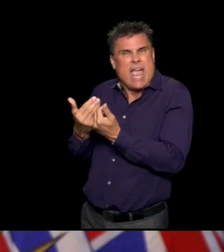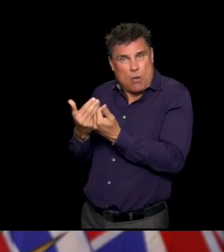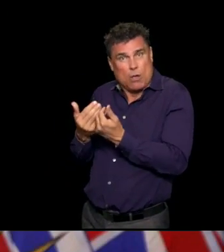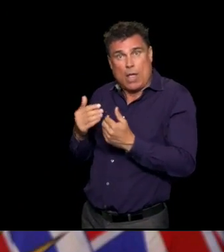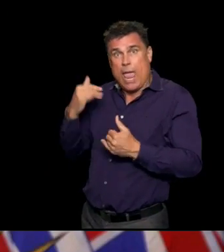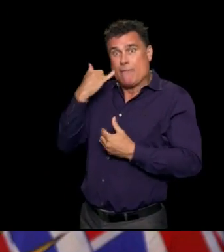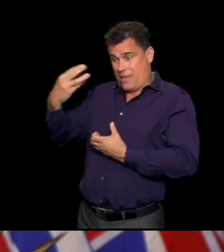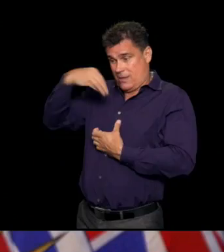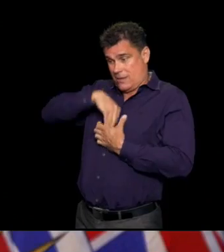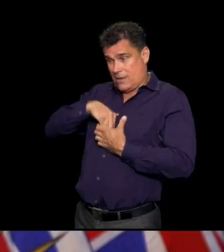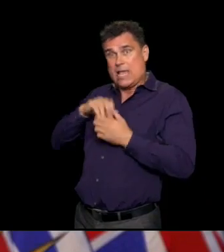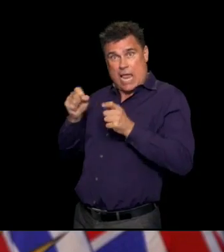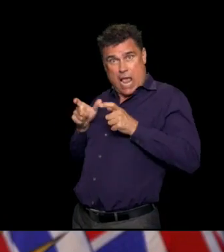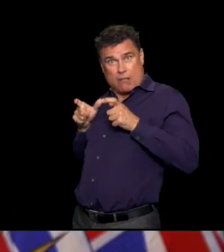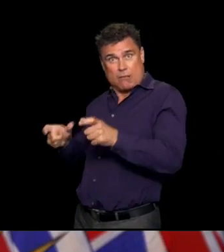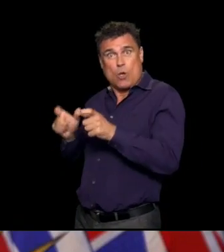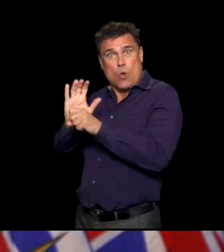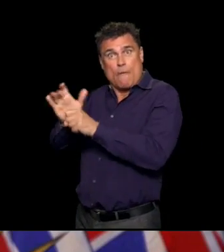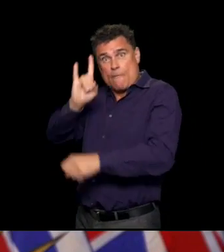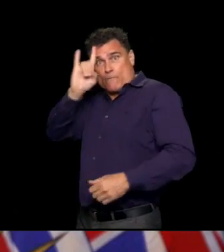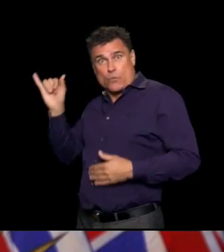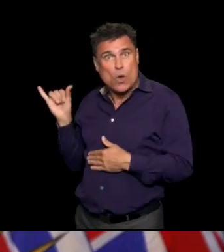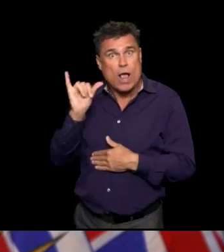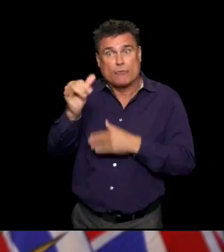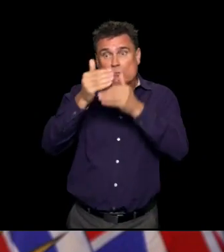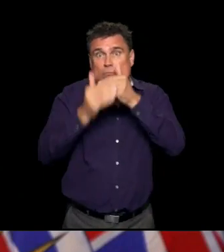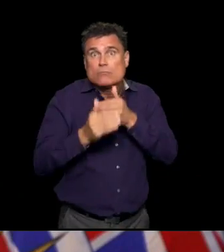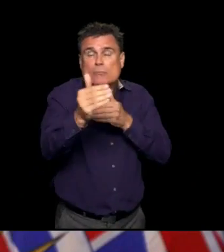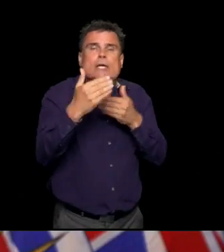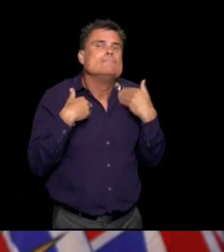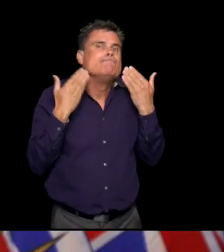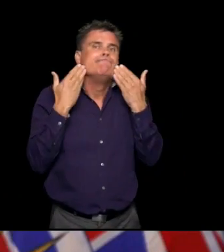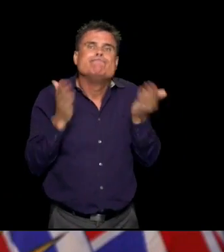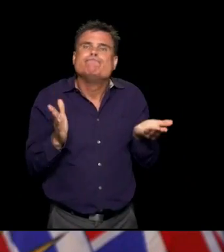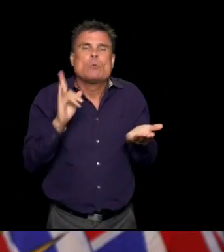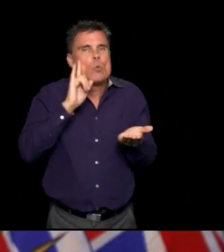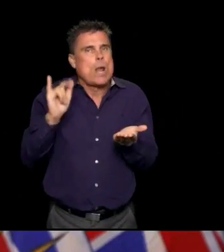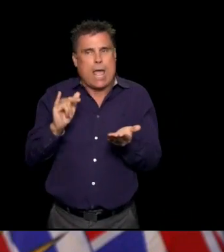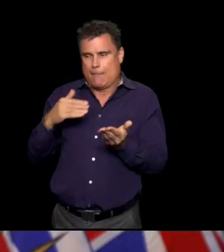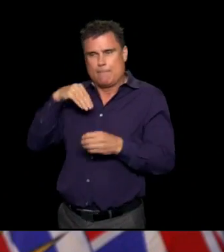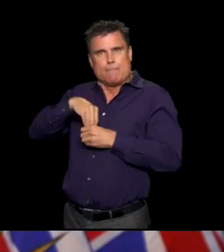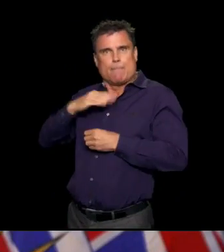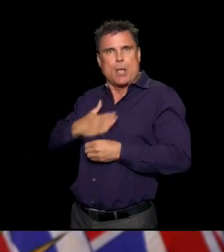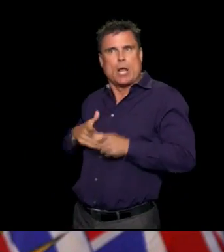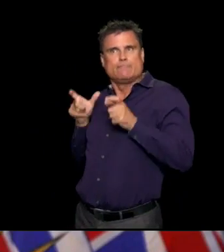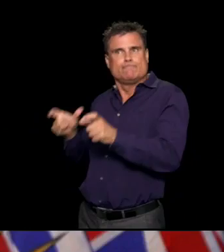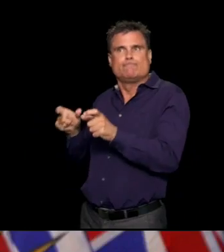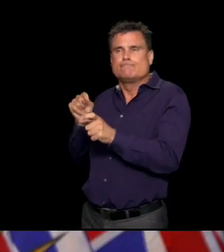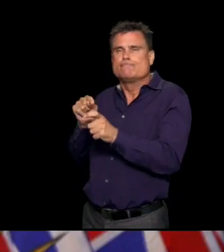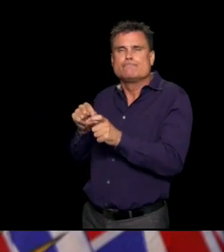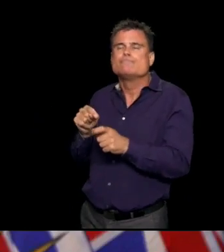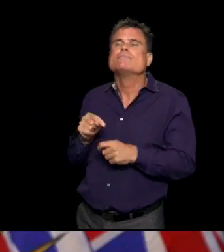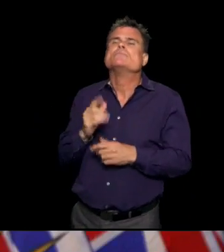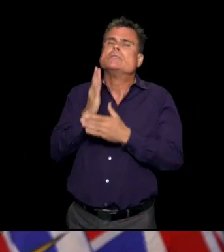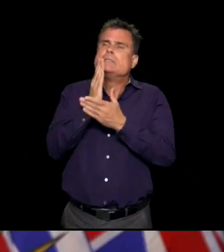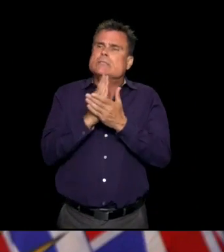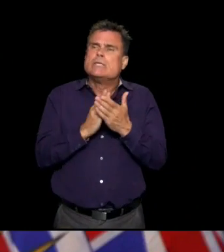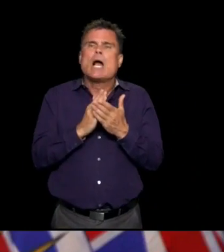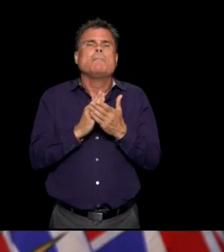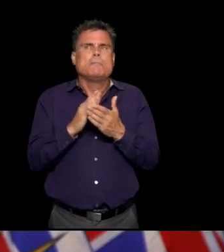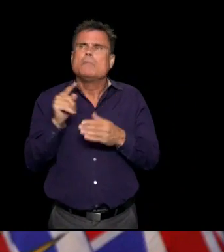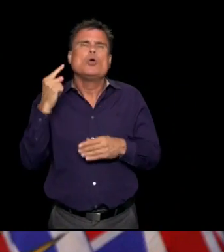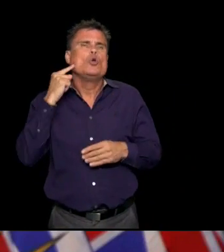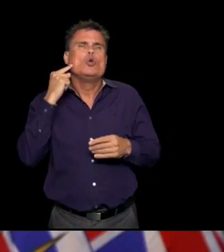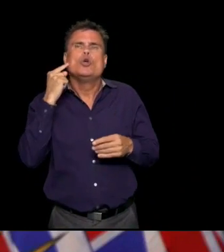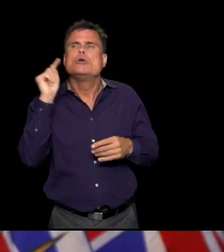certain level of antibodies to be protected from reinfection? And we've seen some cases, some anecdotal cases of